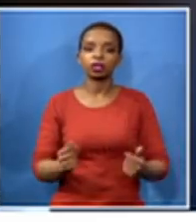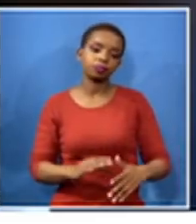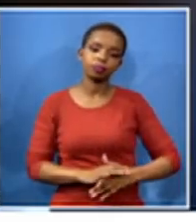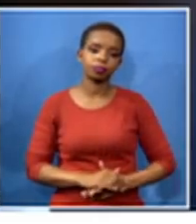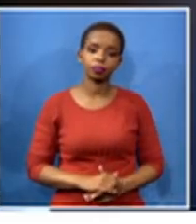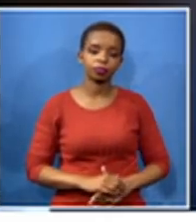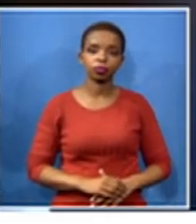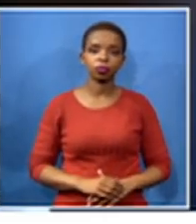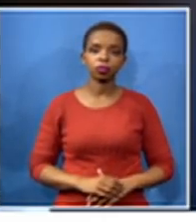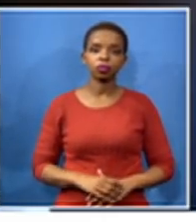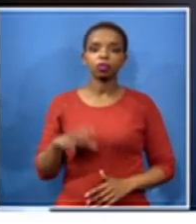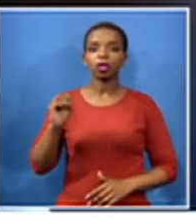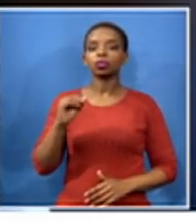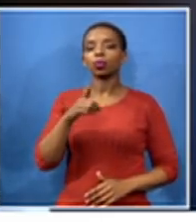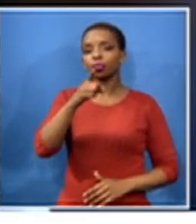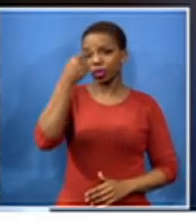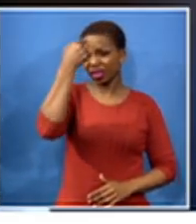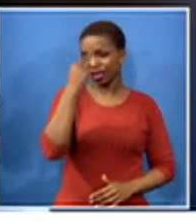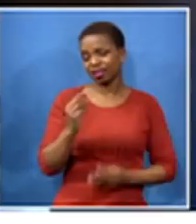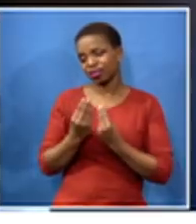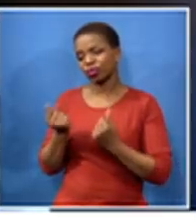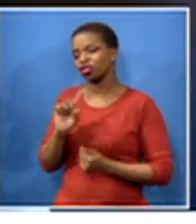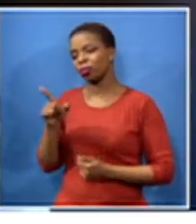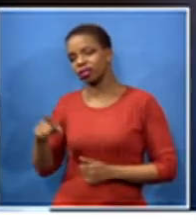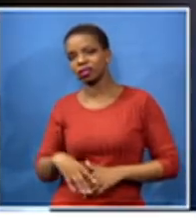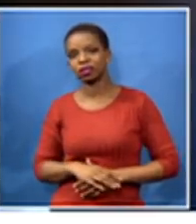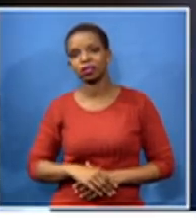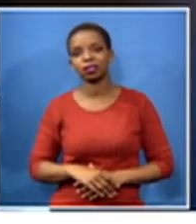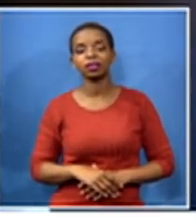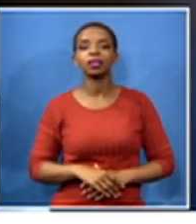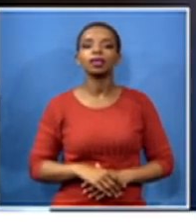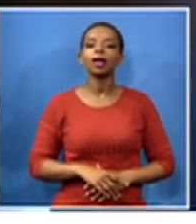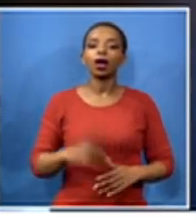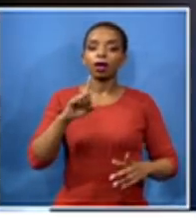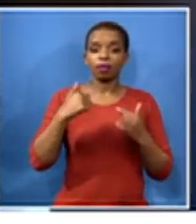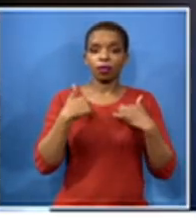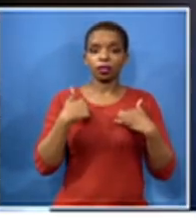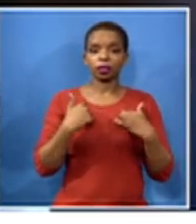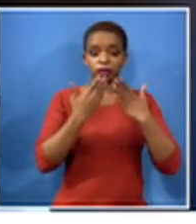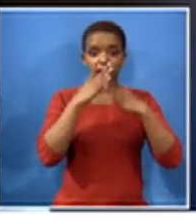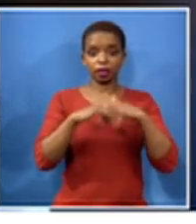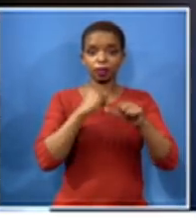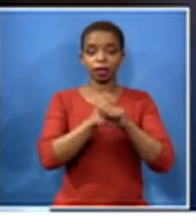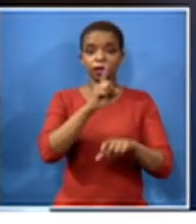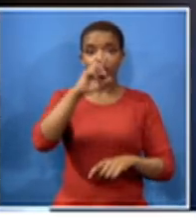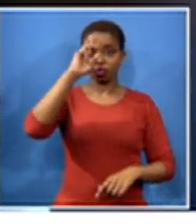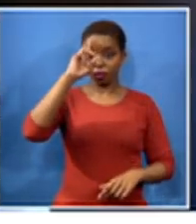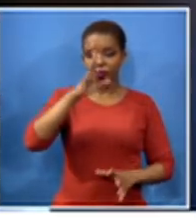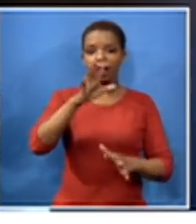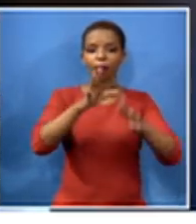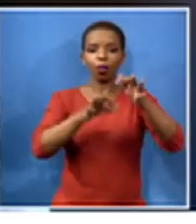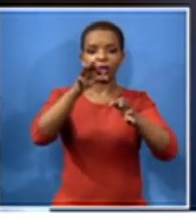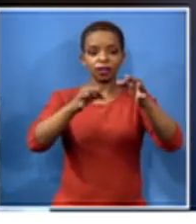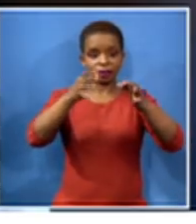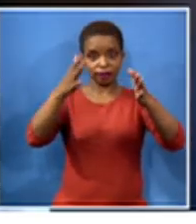believe this cost us is the solution look for us to save academic year remember politicians must not